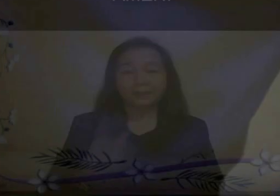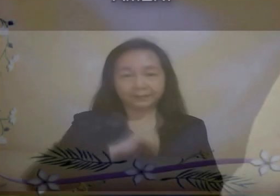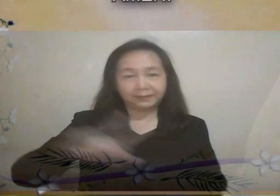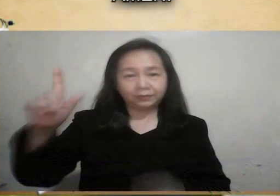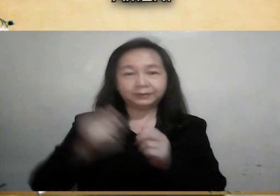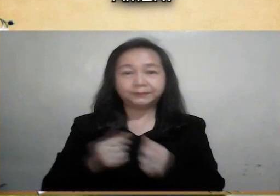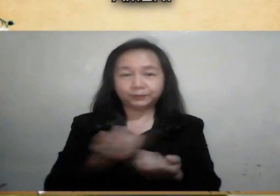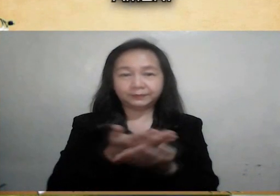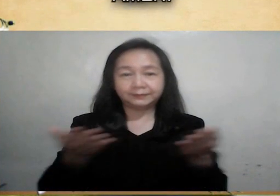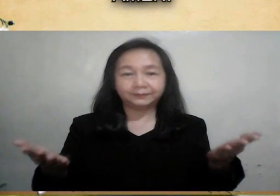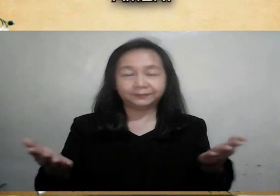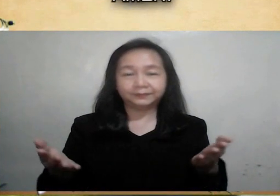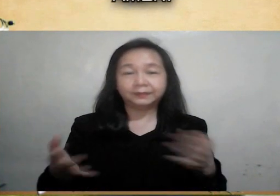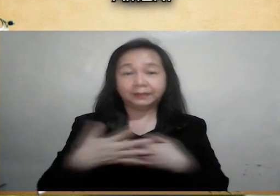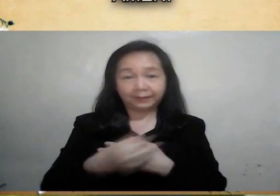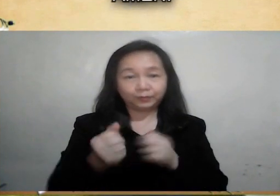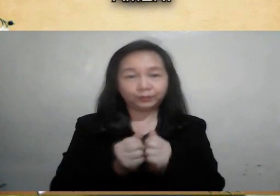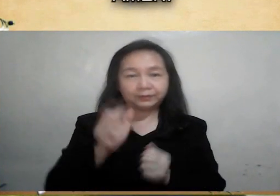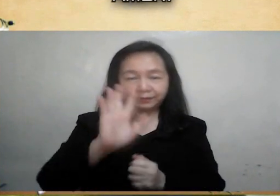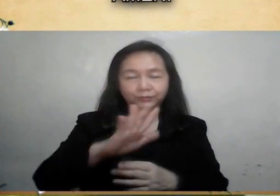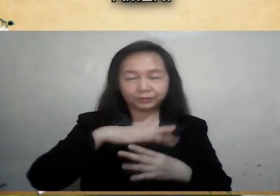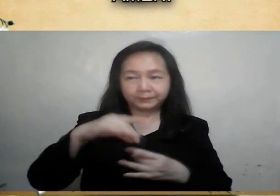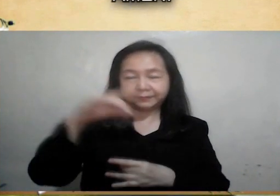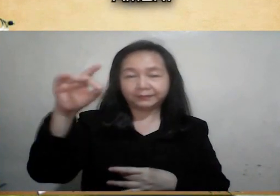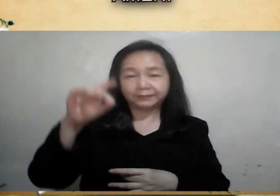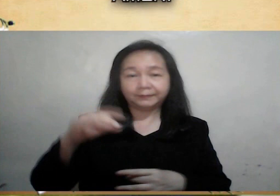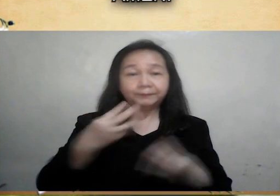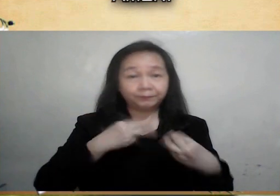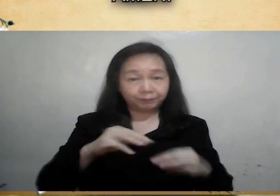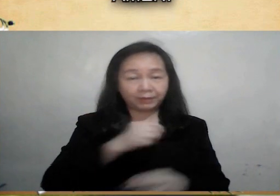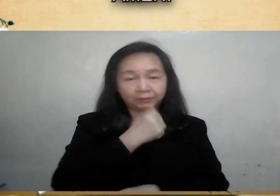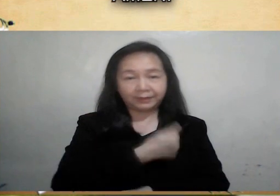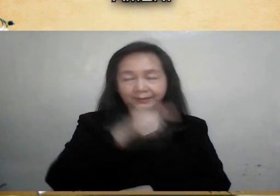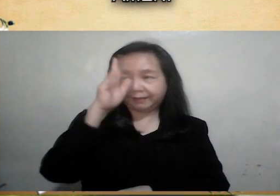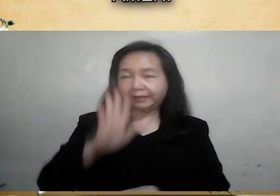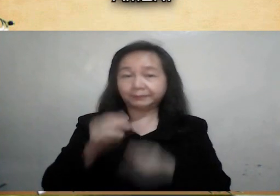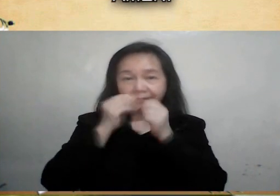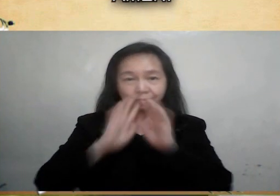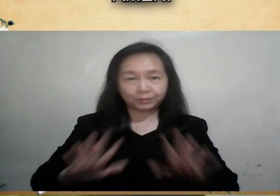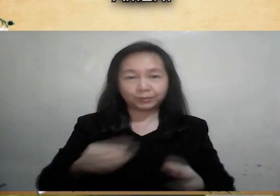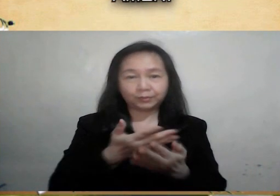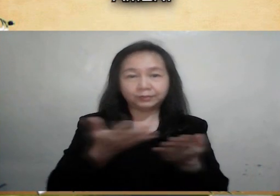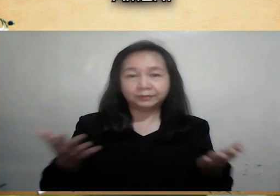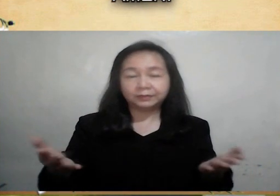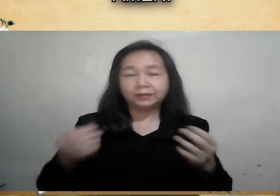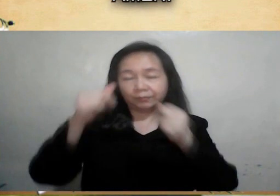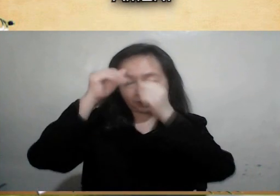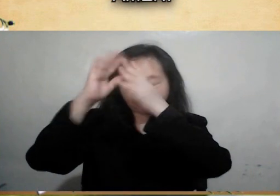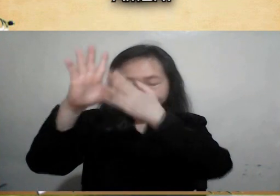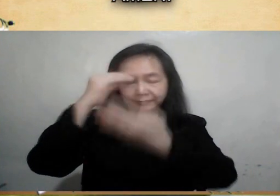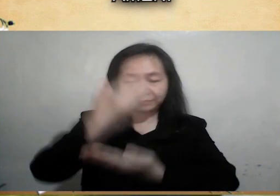The Lord be with you. And with your spirit. And may Almighty God bless you all, the Father,